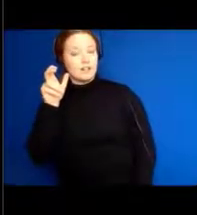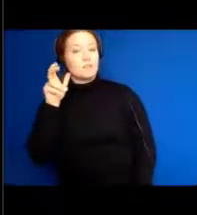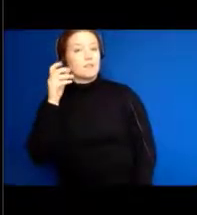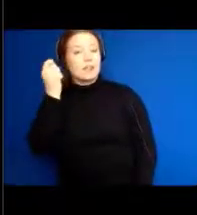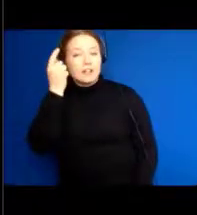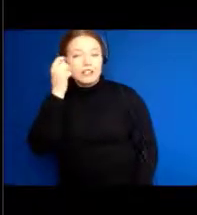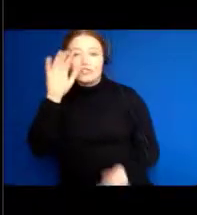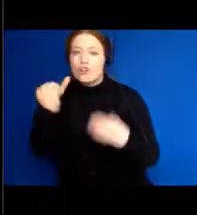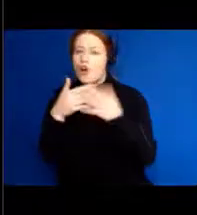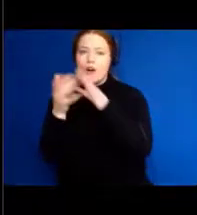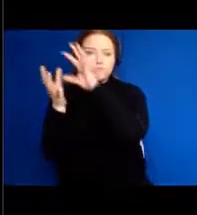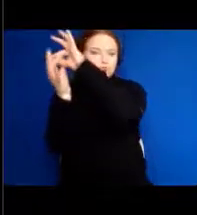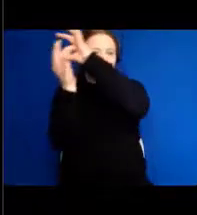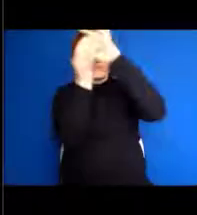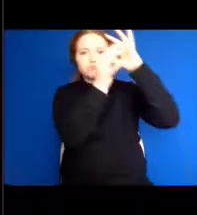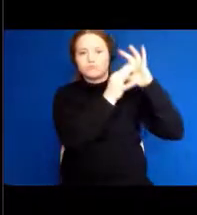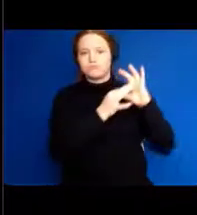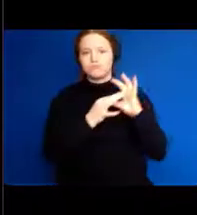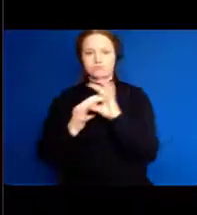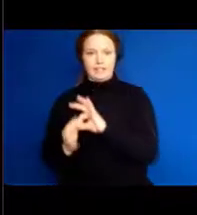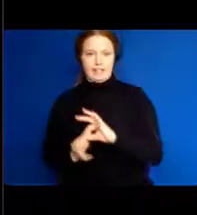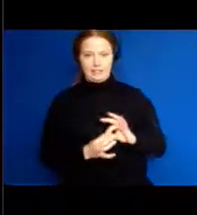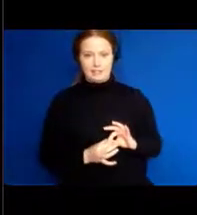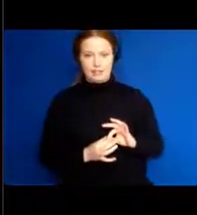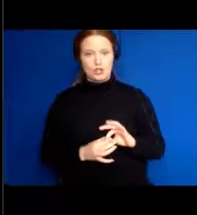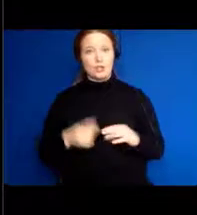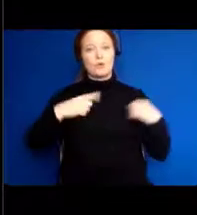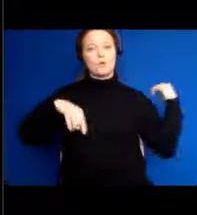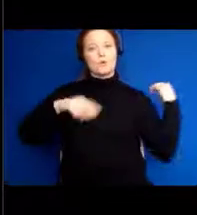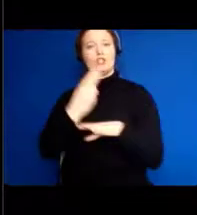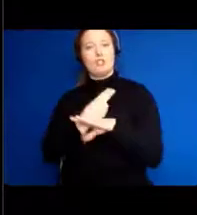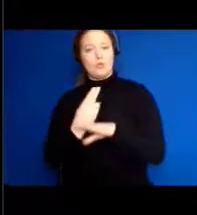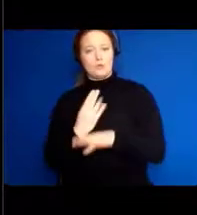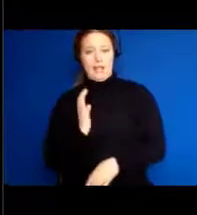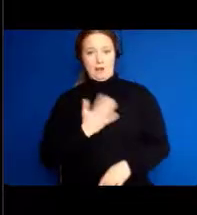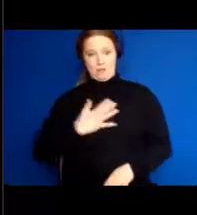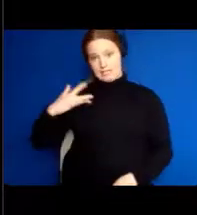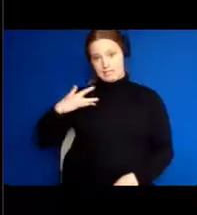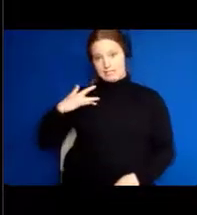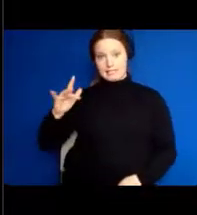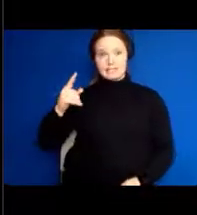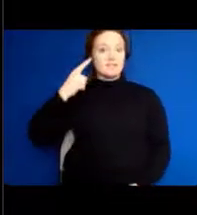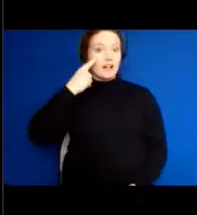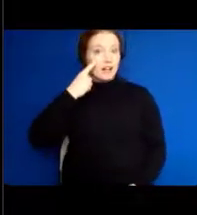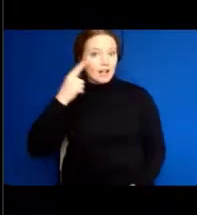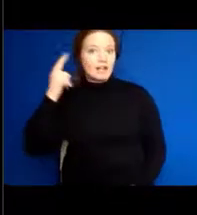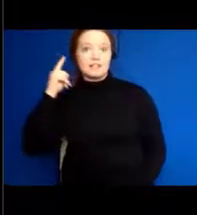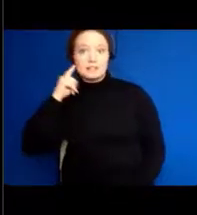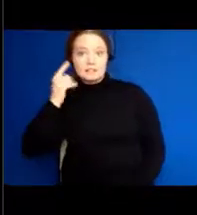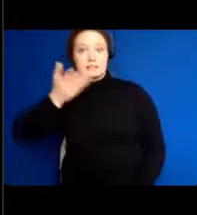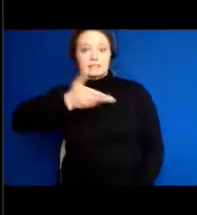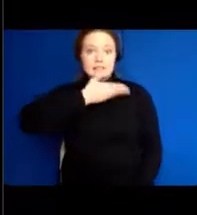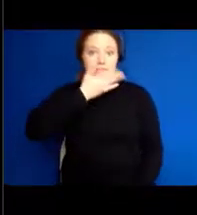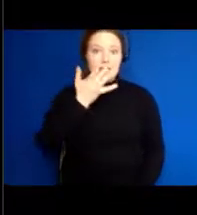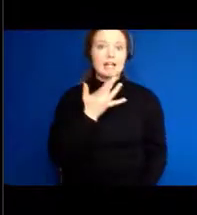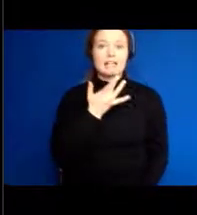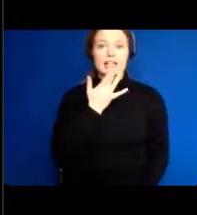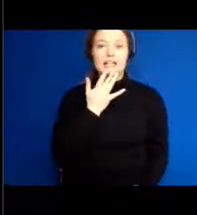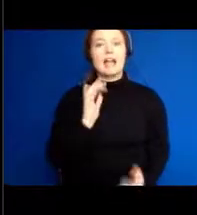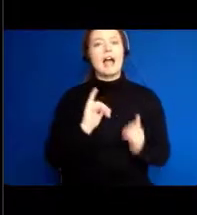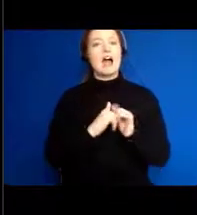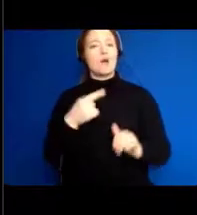we basically use our senses as the gateway to the world as we go about our everyday activities. And then